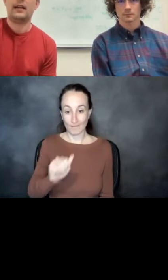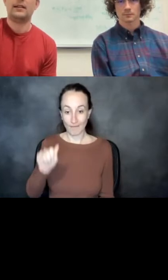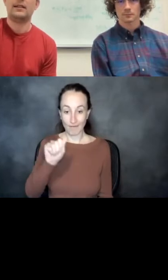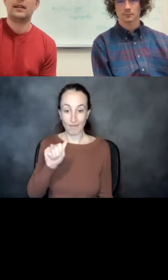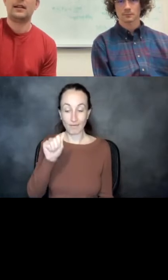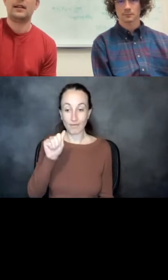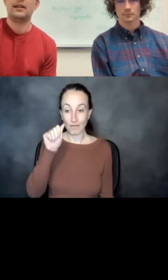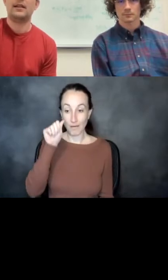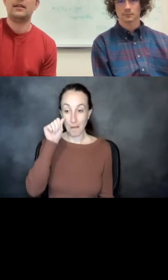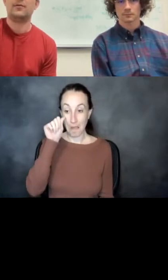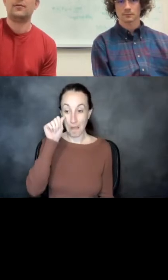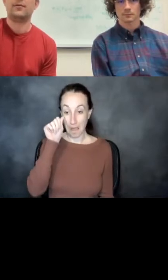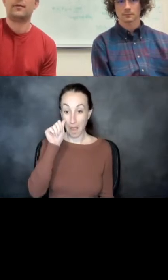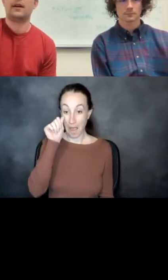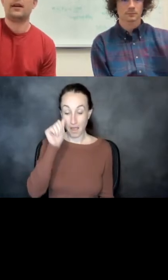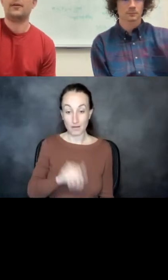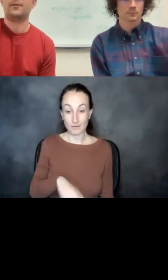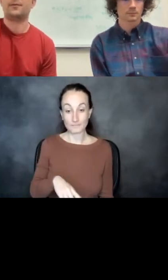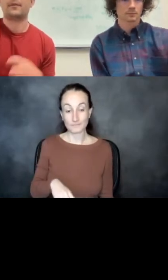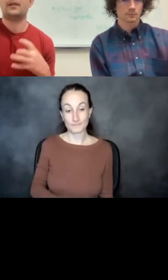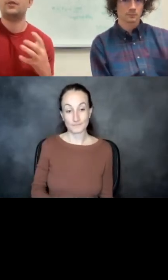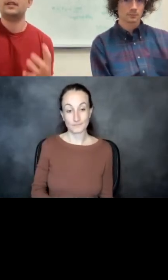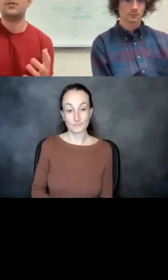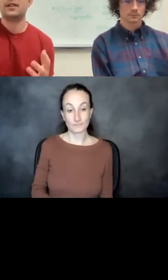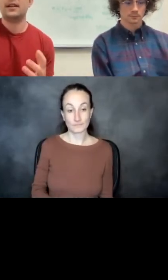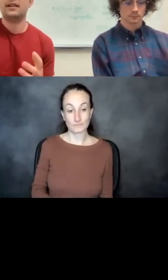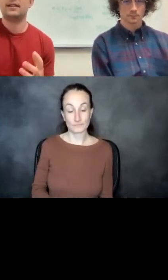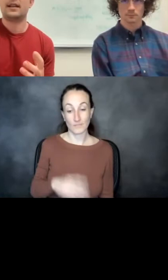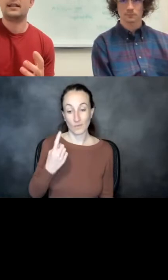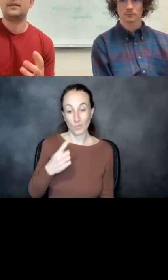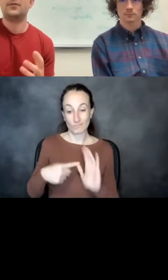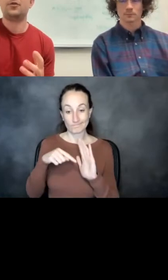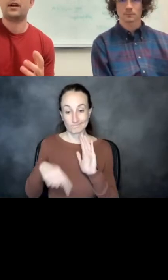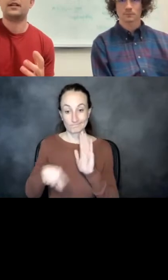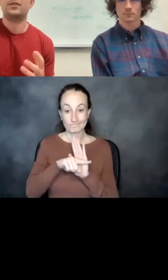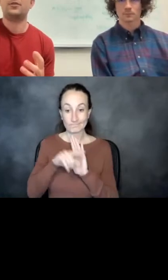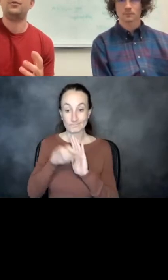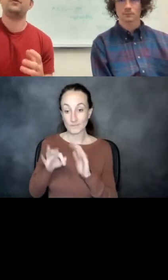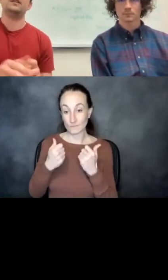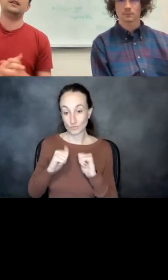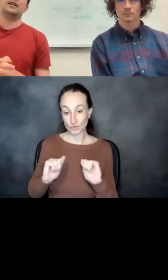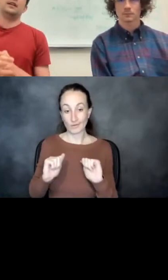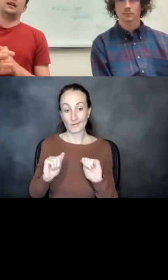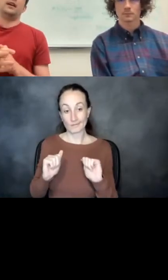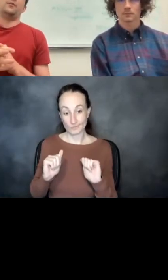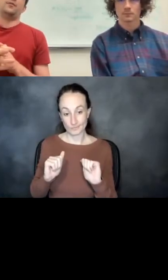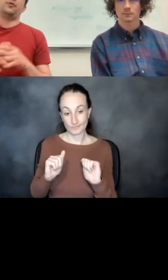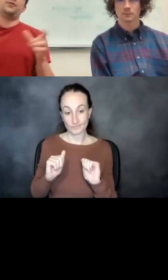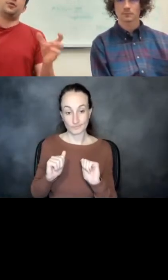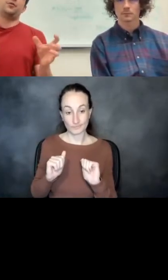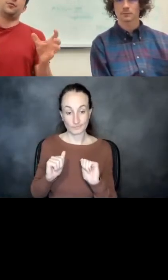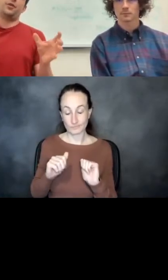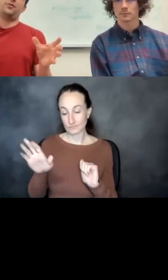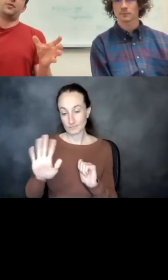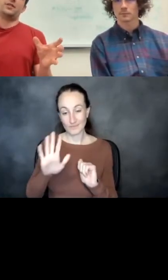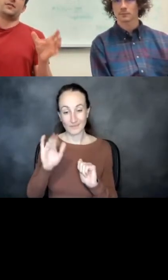And the only downside is that if you try to, or